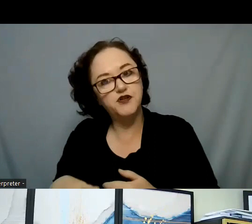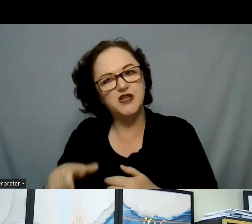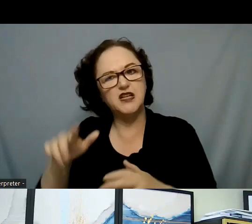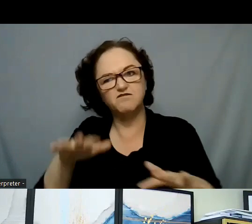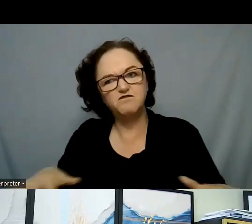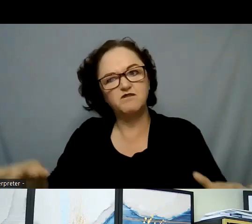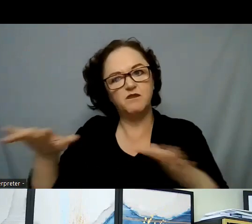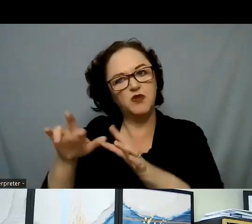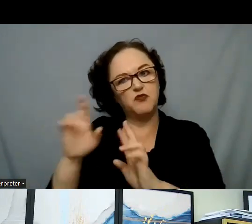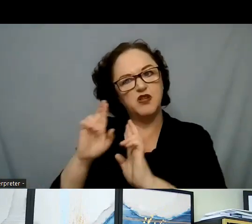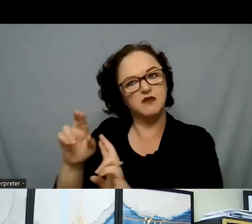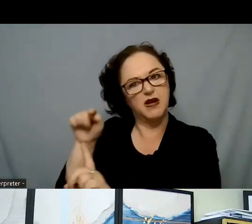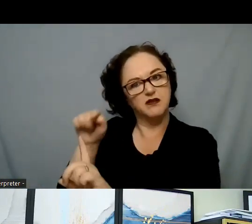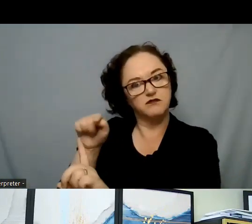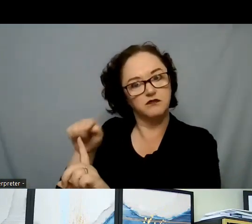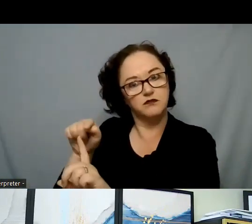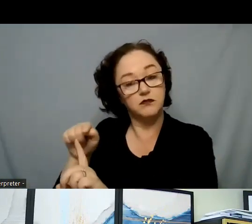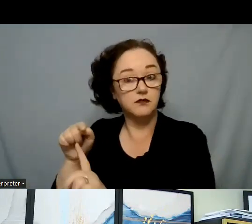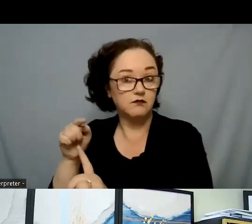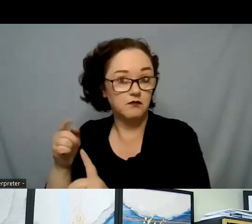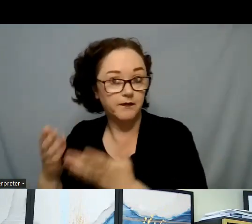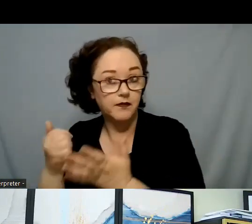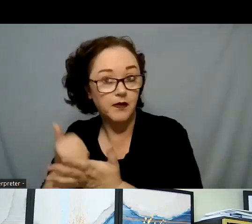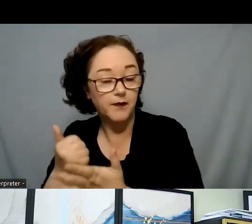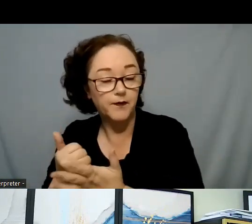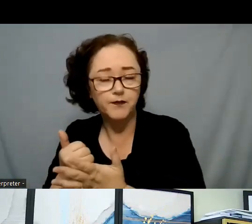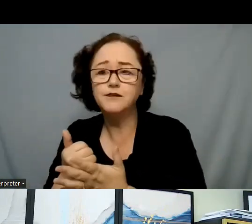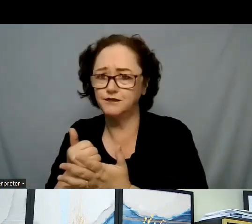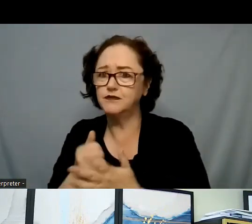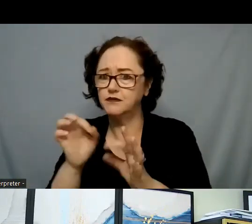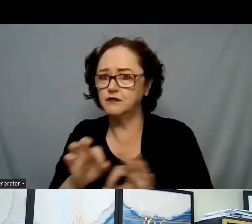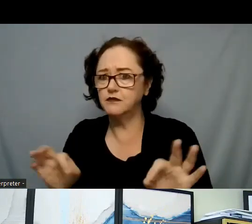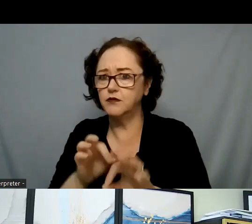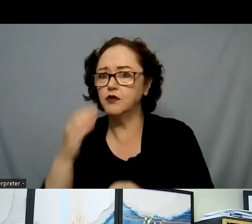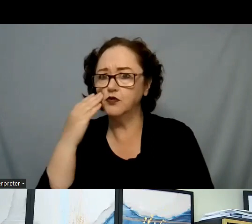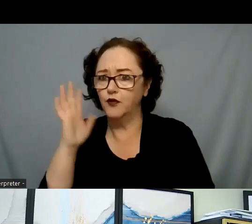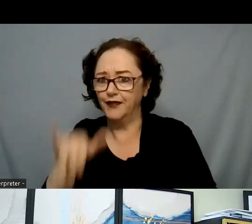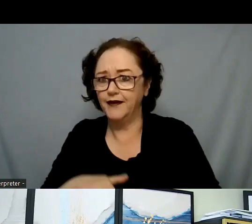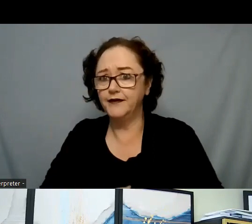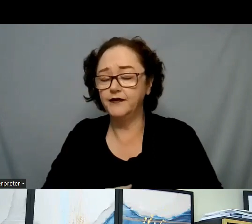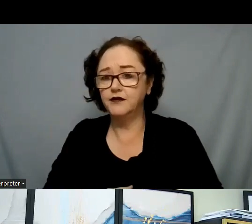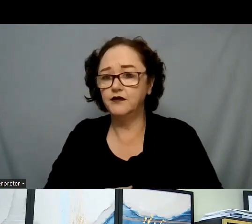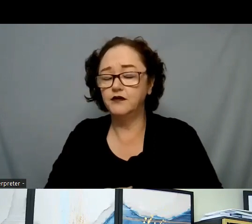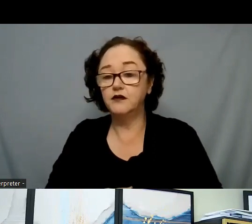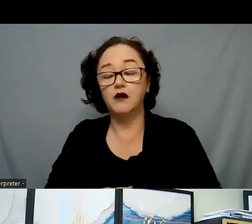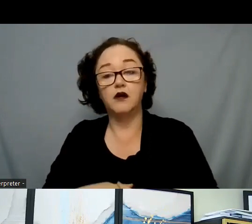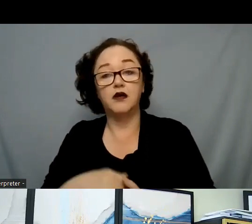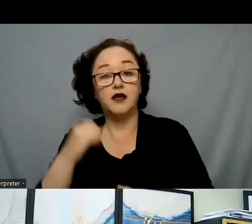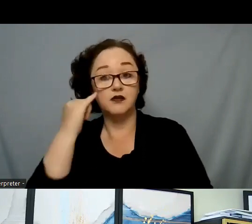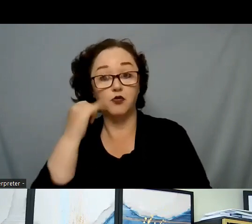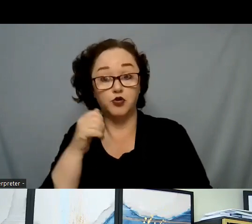why it's important to know that. It's equally important to know, because if you're working with a child,